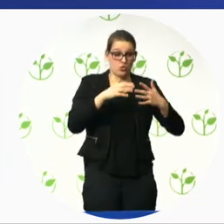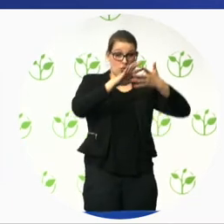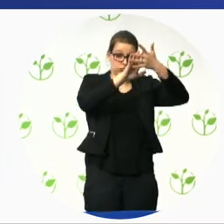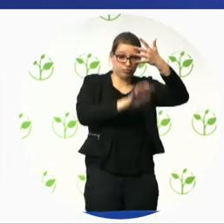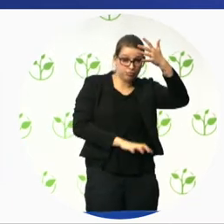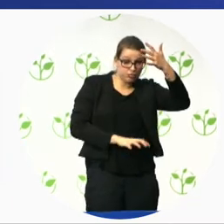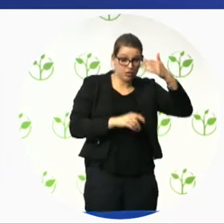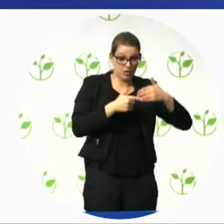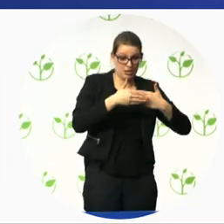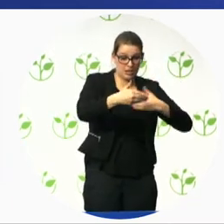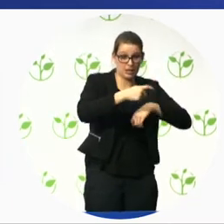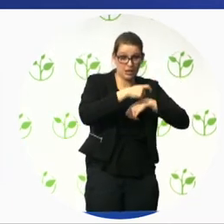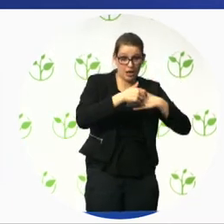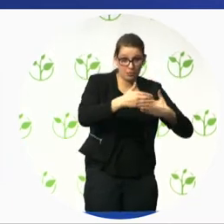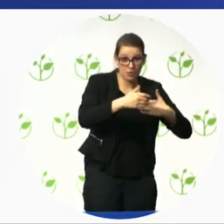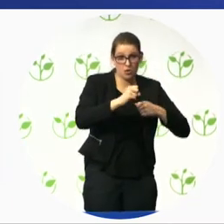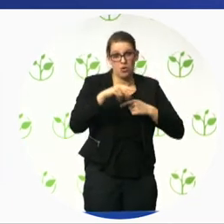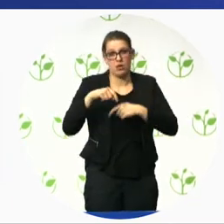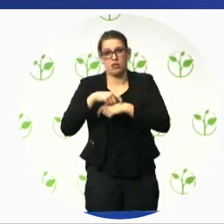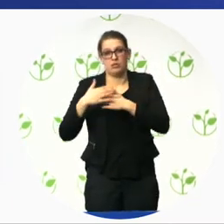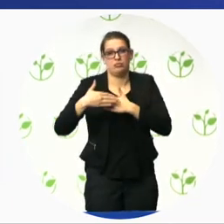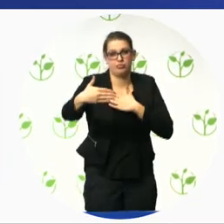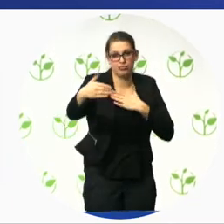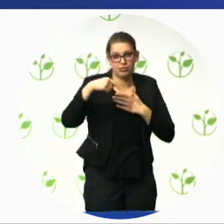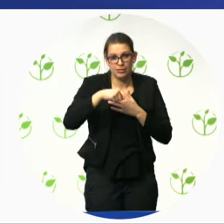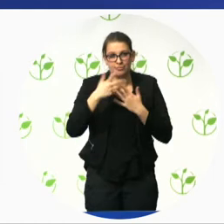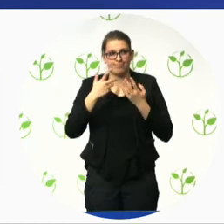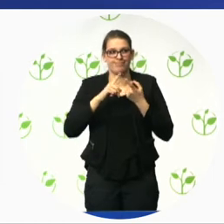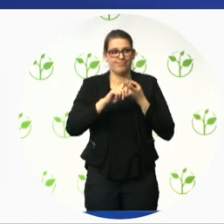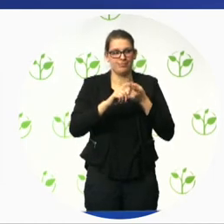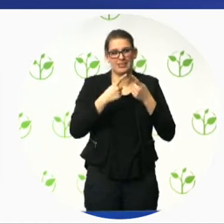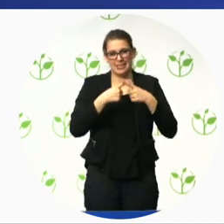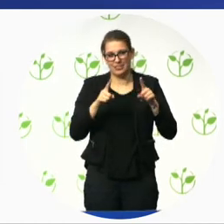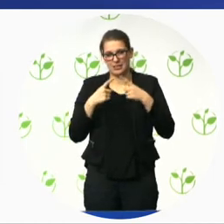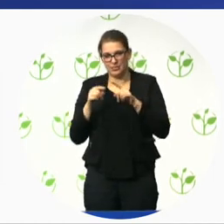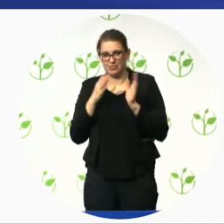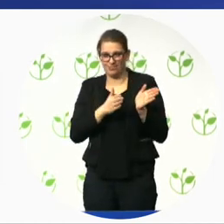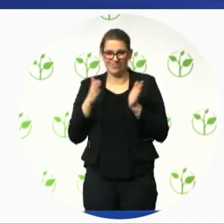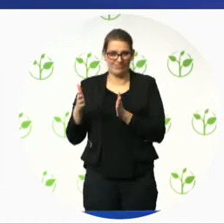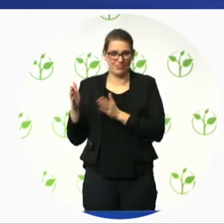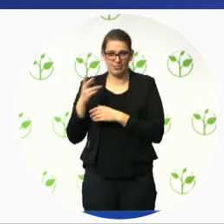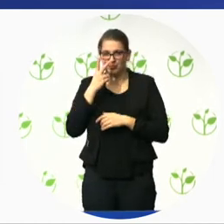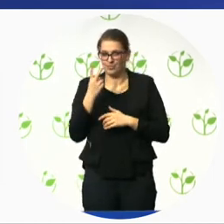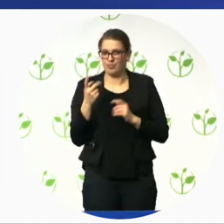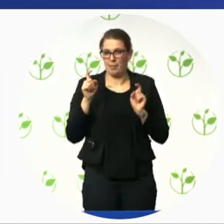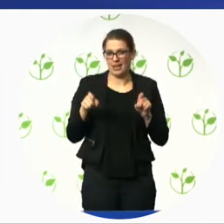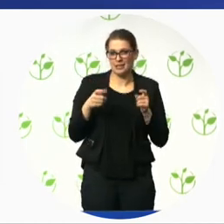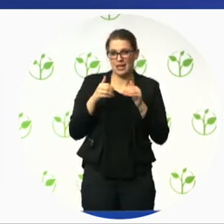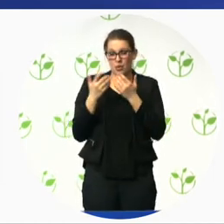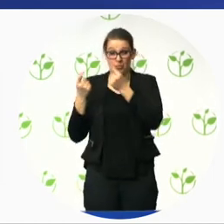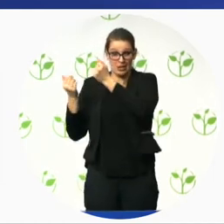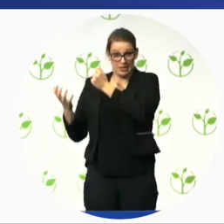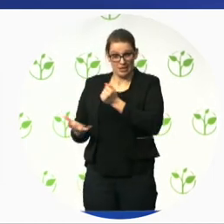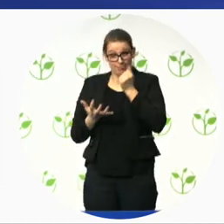prove or that we have to check and how is it financed we have a big player from